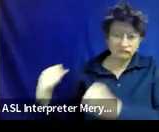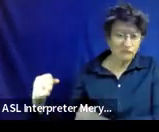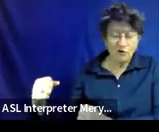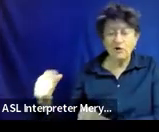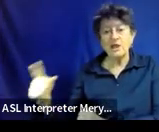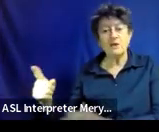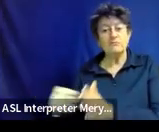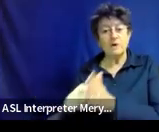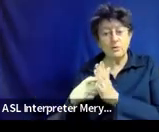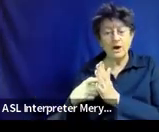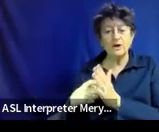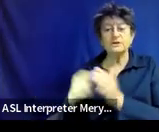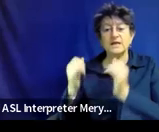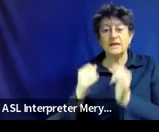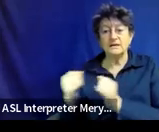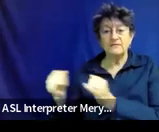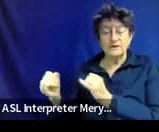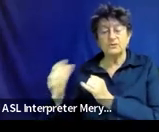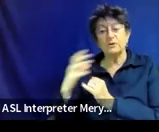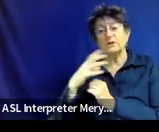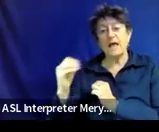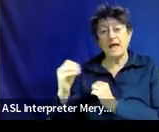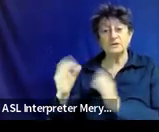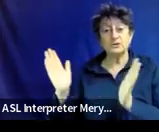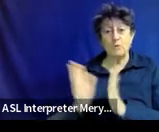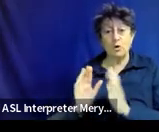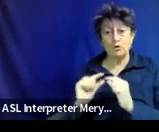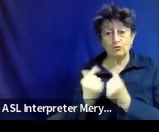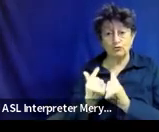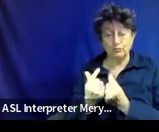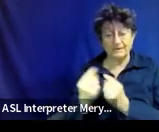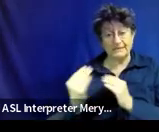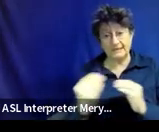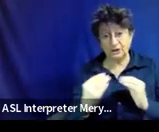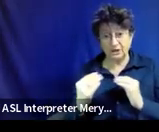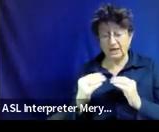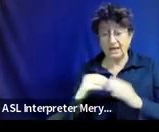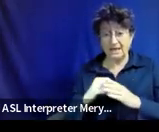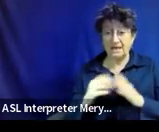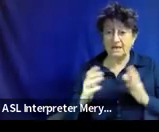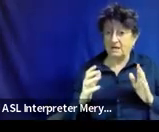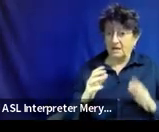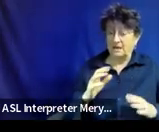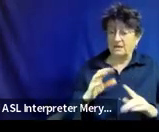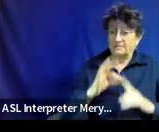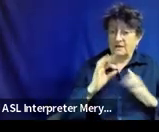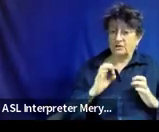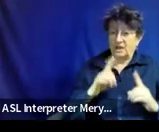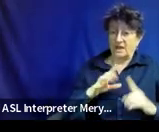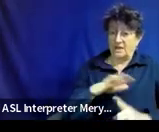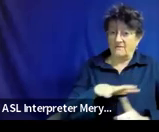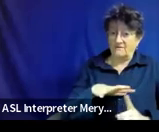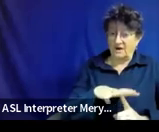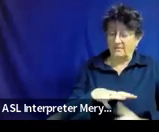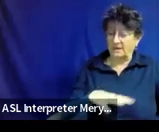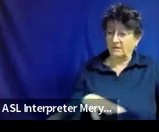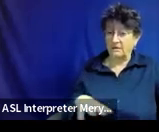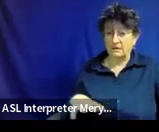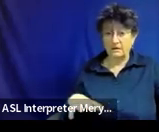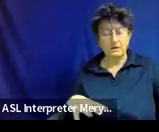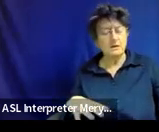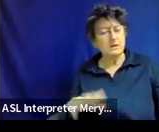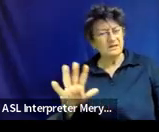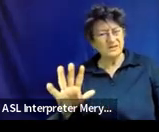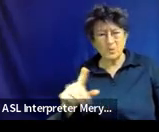group instruction in the special ed environment. So just saying that his disability is to such a degree or that the students anyone